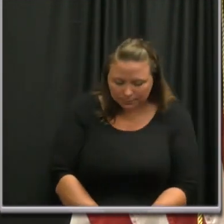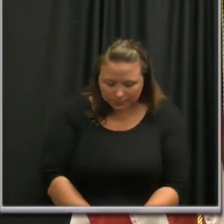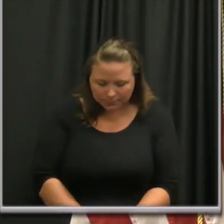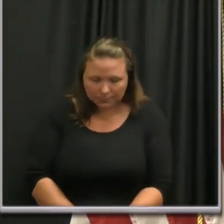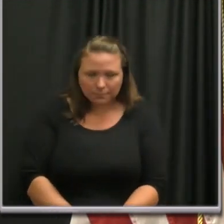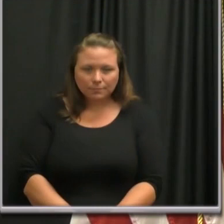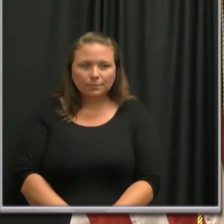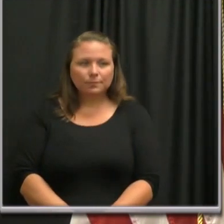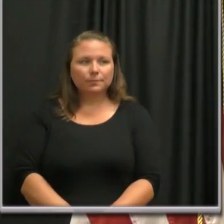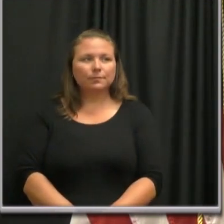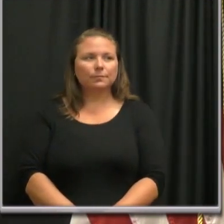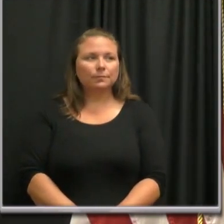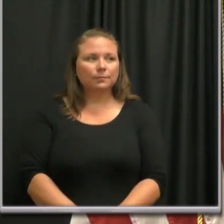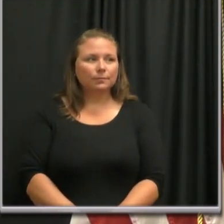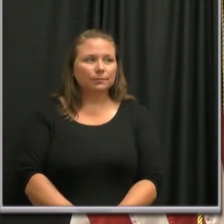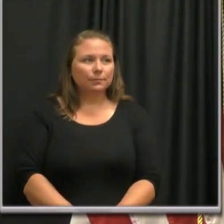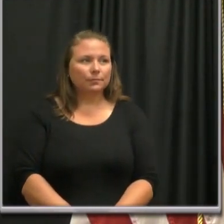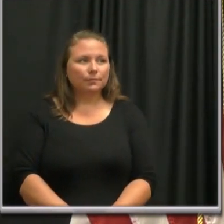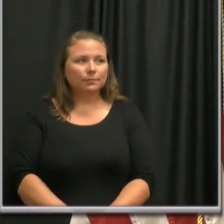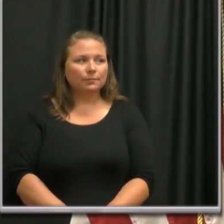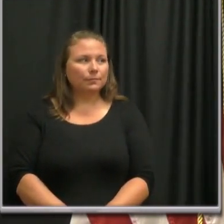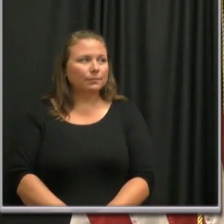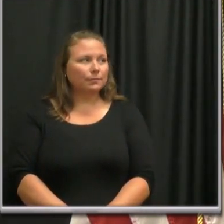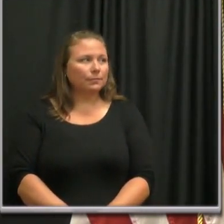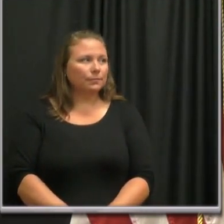Thank you, Elizabeth, for that question.